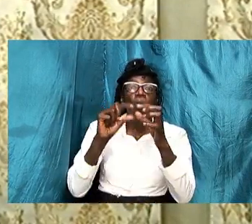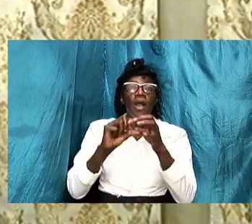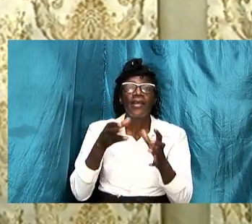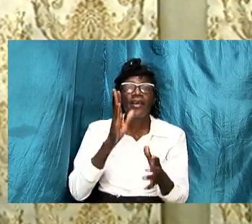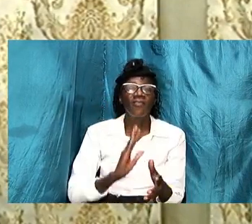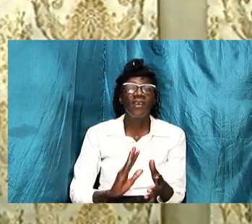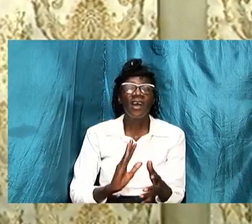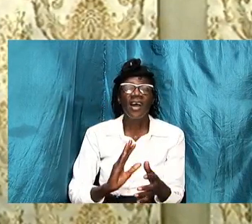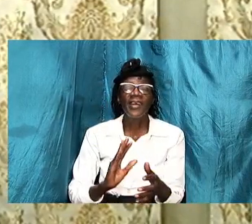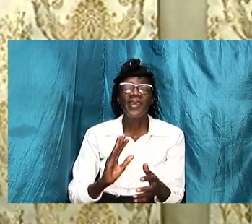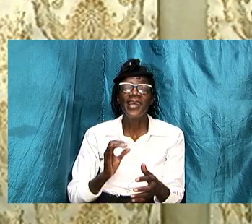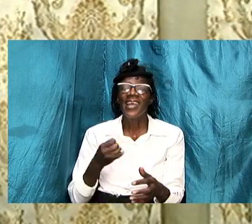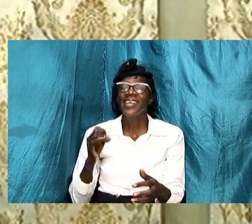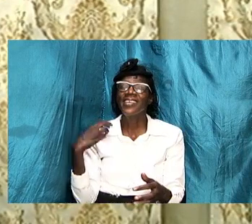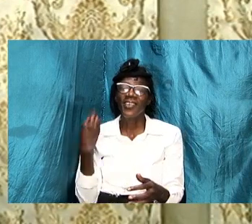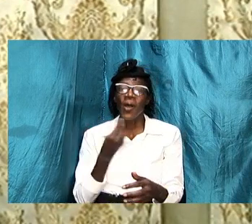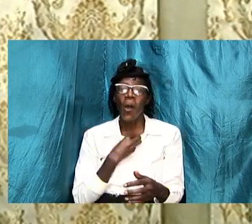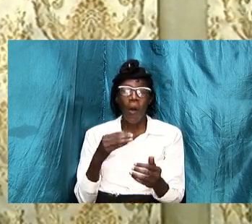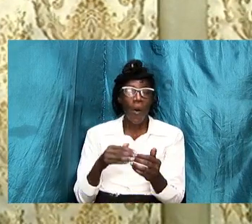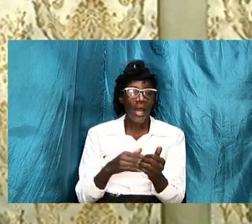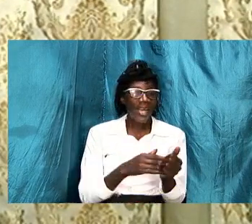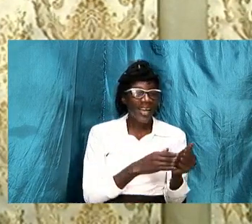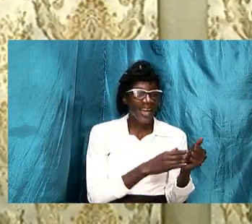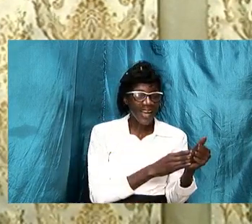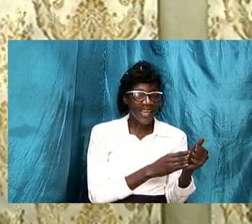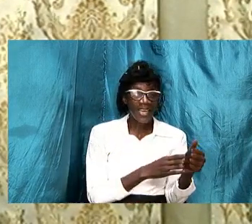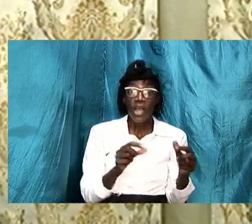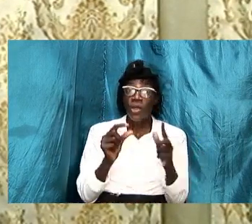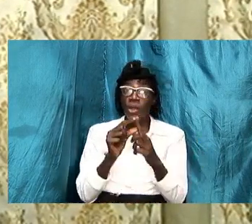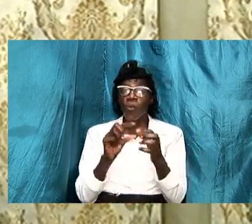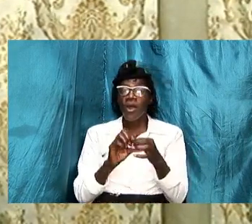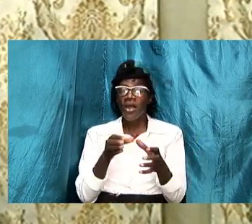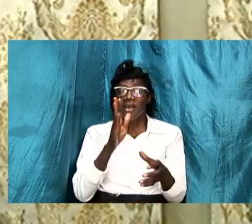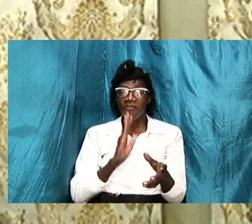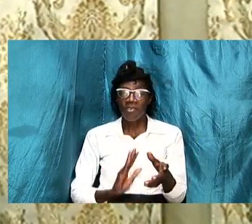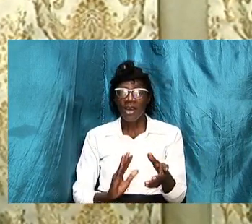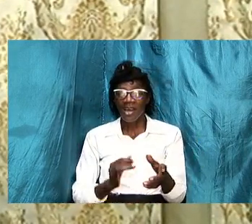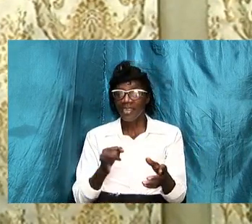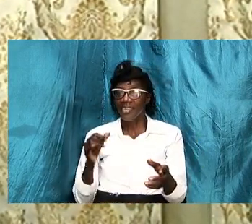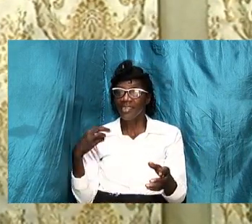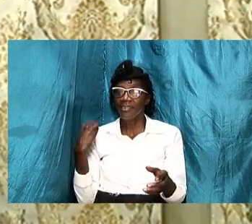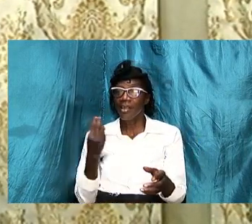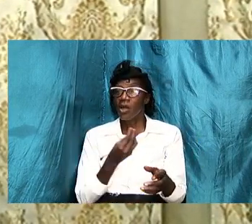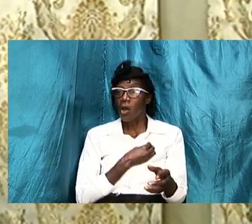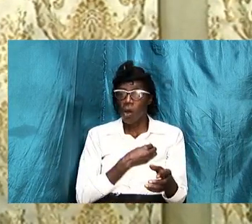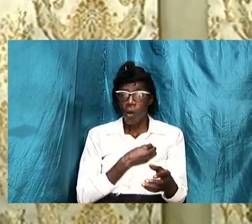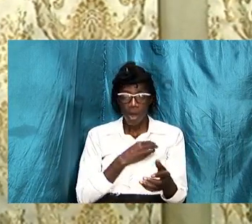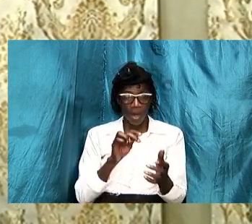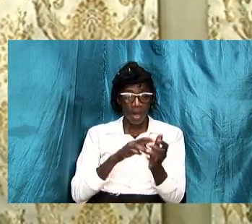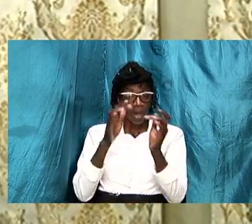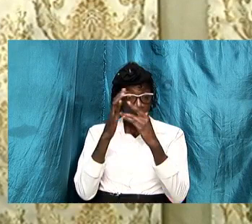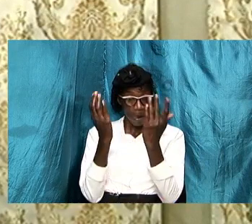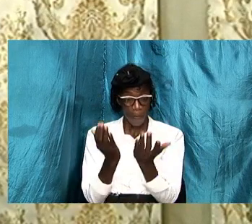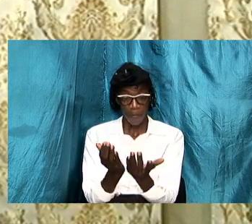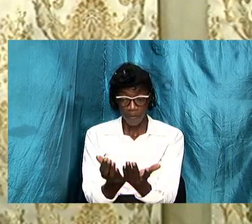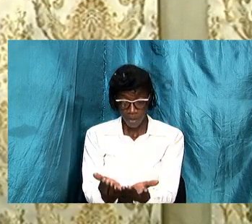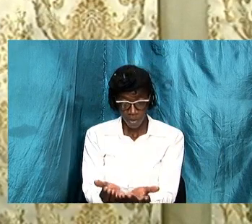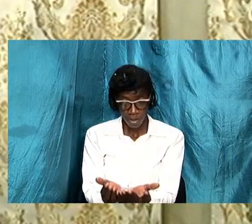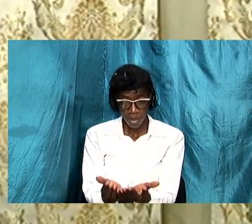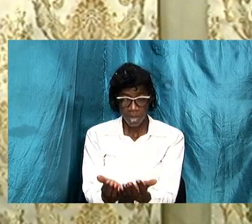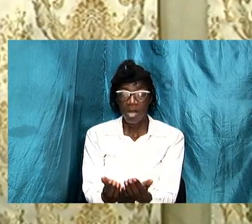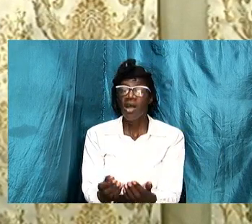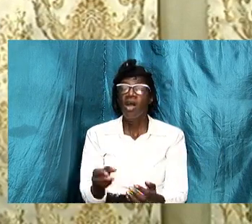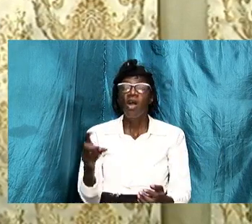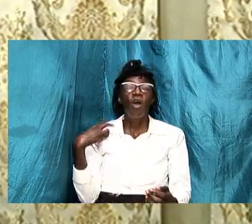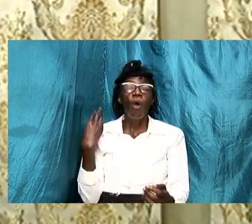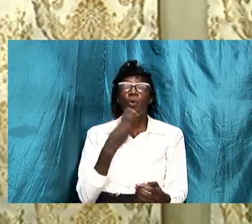is our guide the word of god is our manual and we must